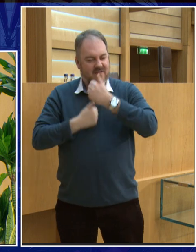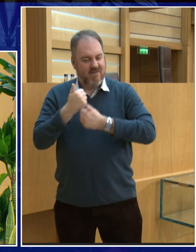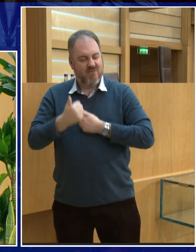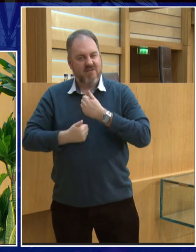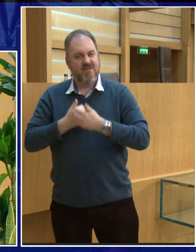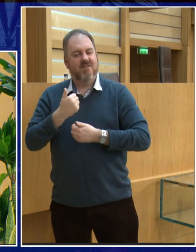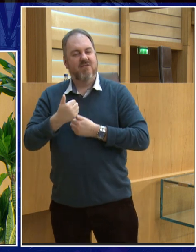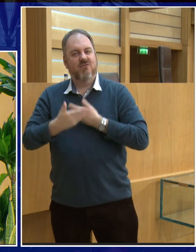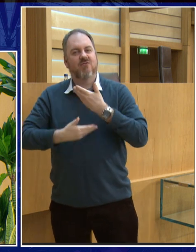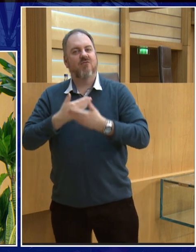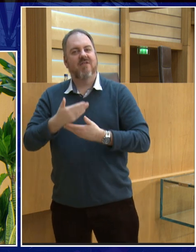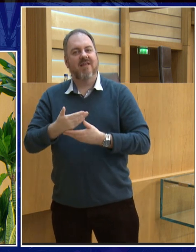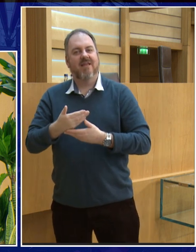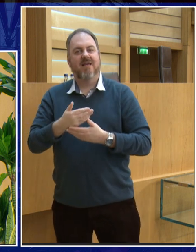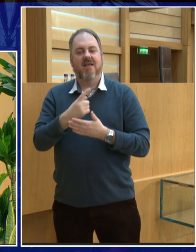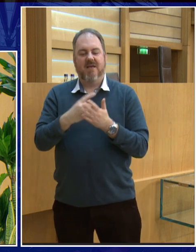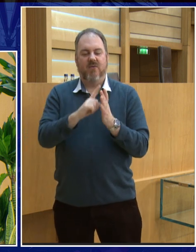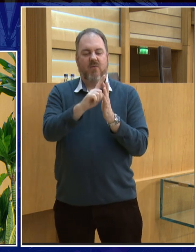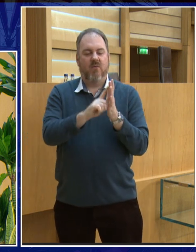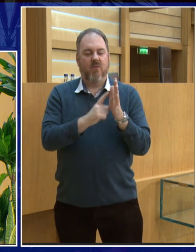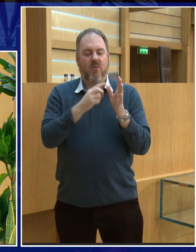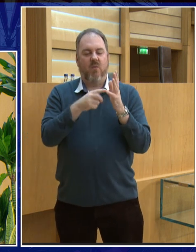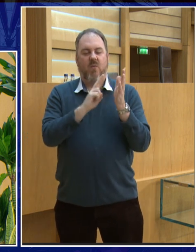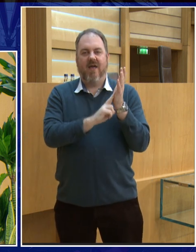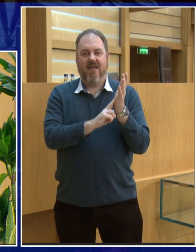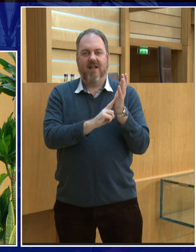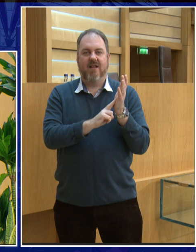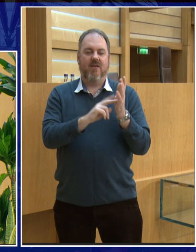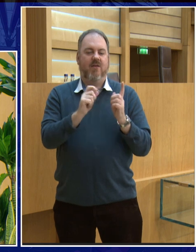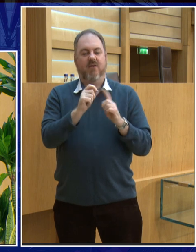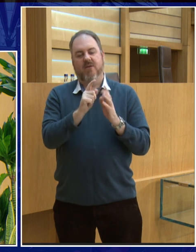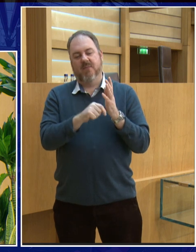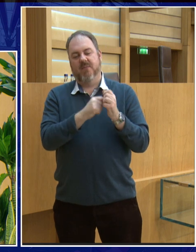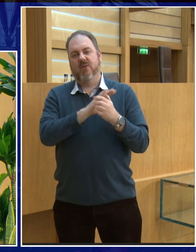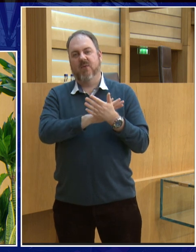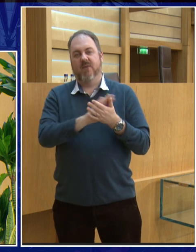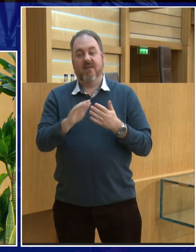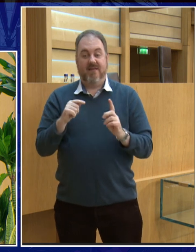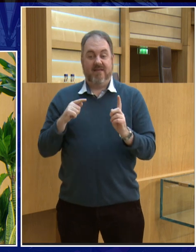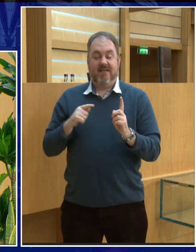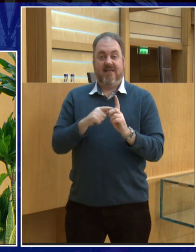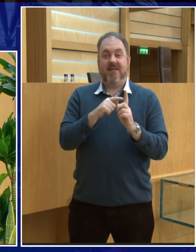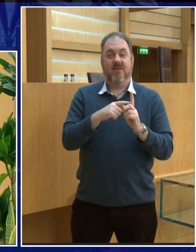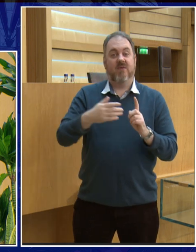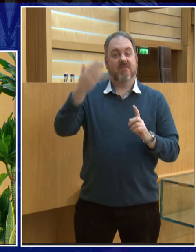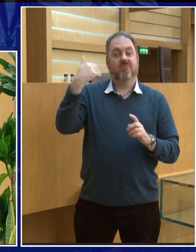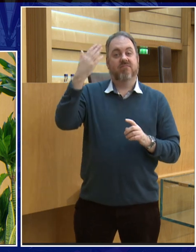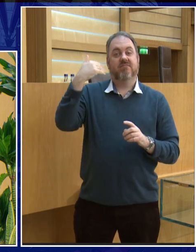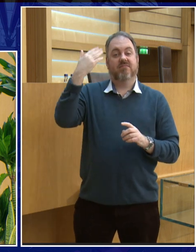a chap called Wan Hu and Wan Hu is a bit of a legend because Wan Hu was a Chinese